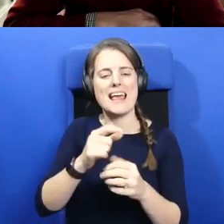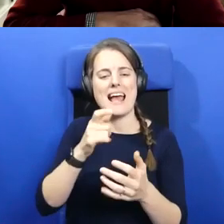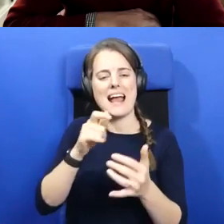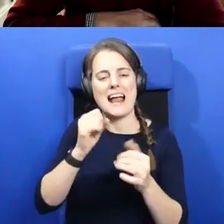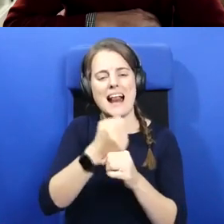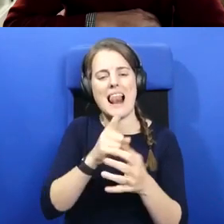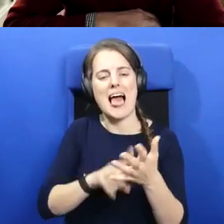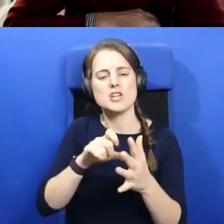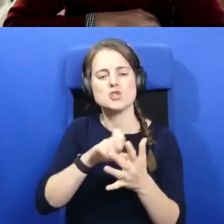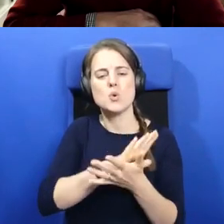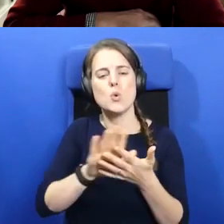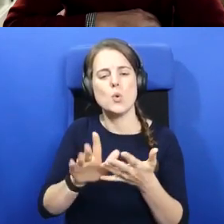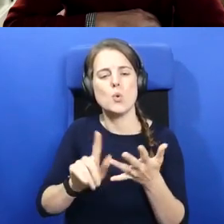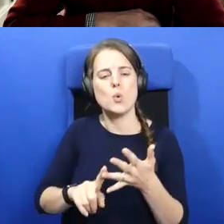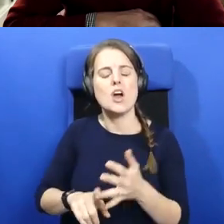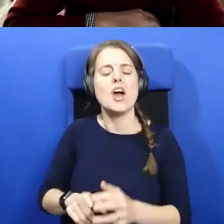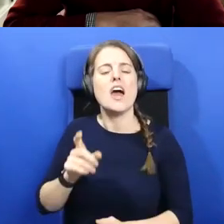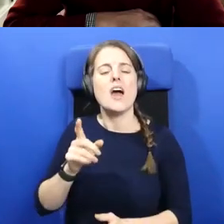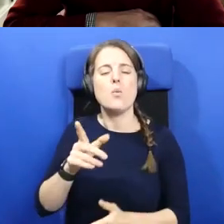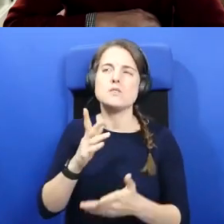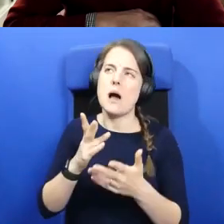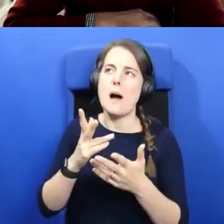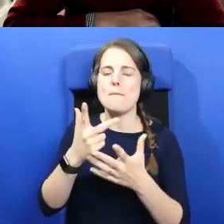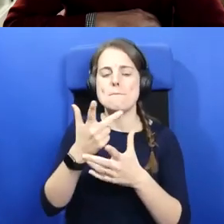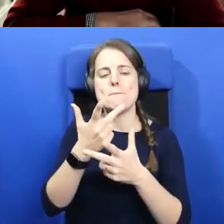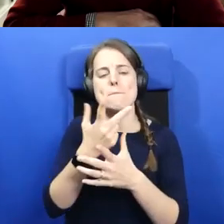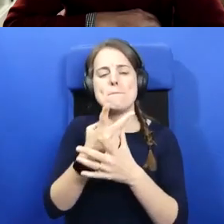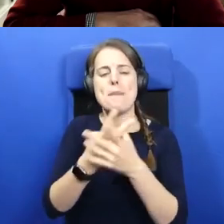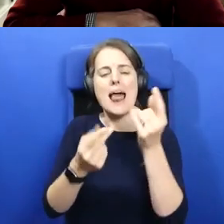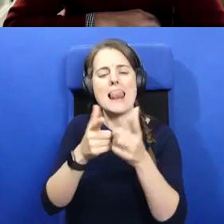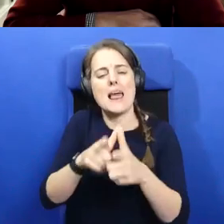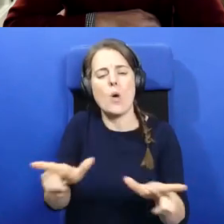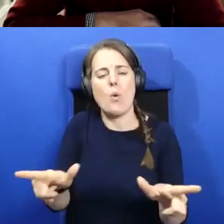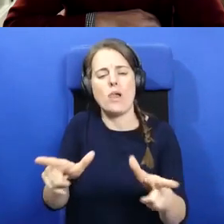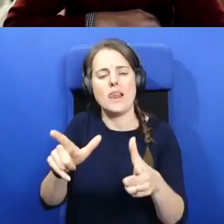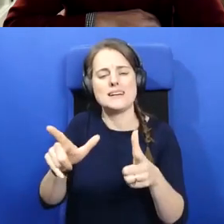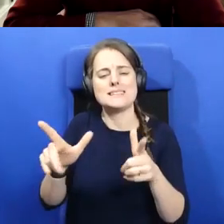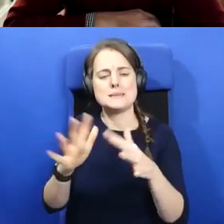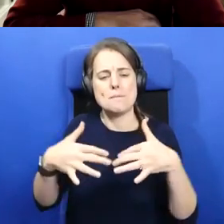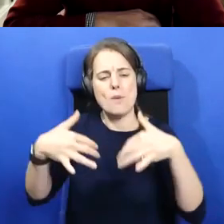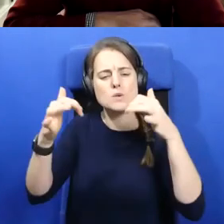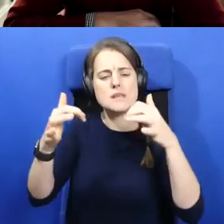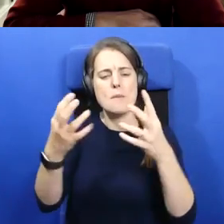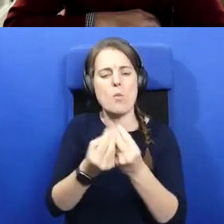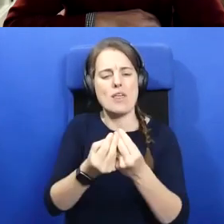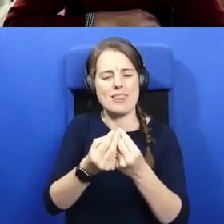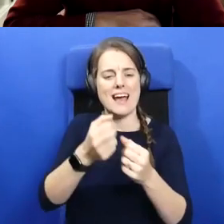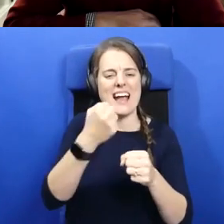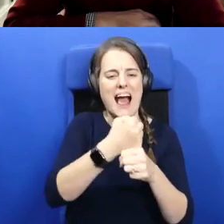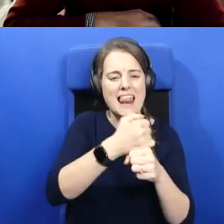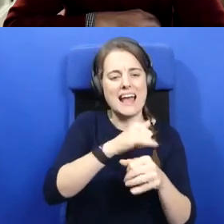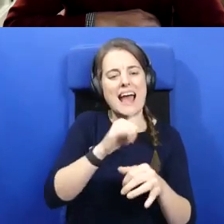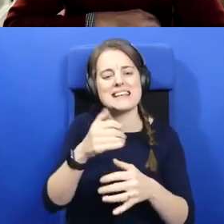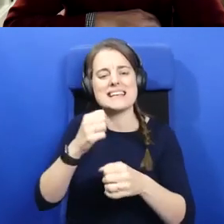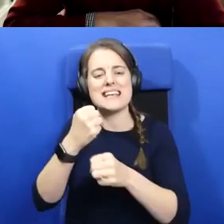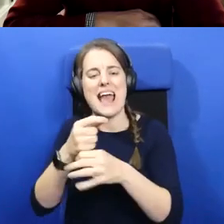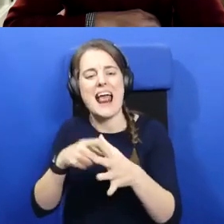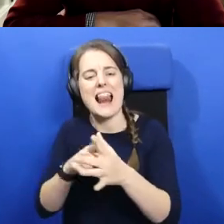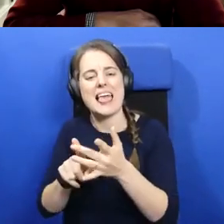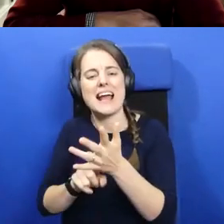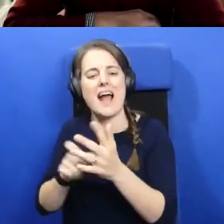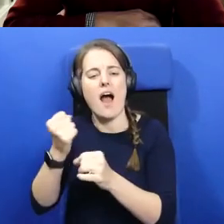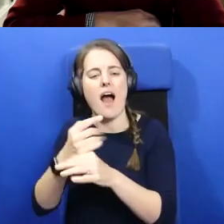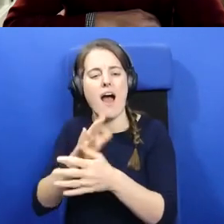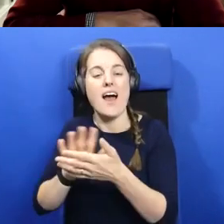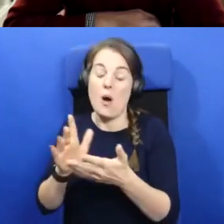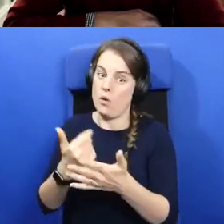um, sort of symposium and, and, um, with Gaelic and Gaelige with, without any English, we're always translating,